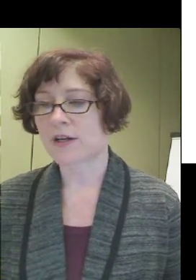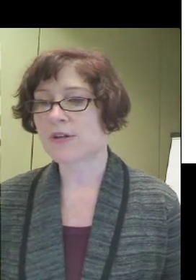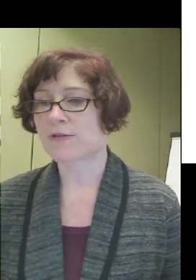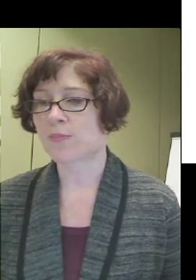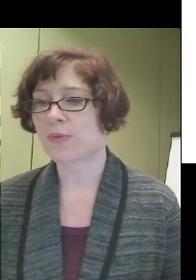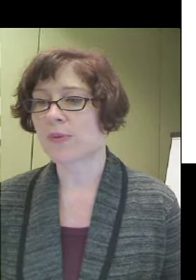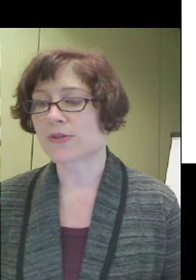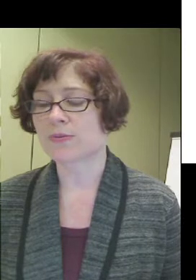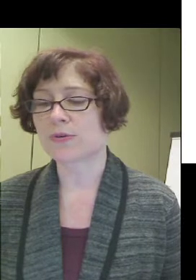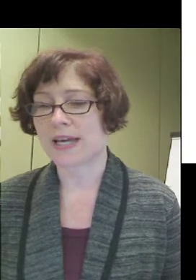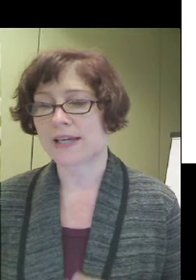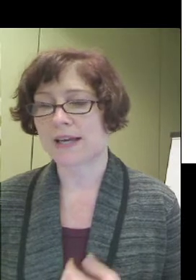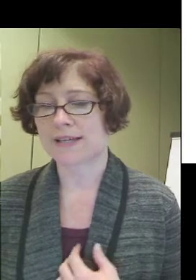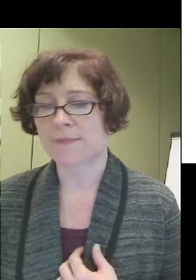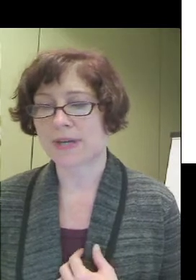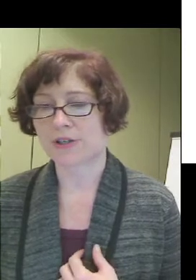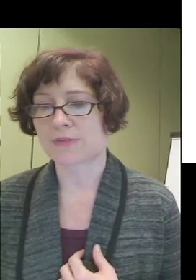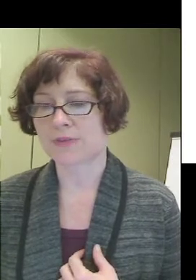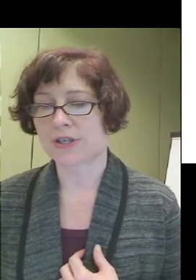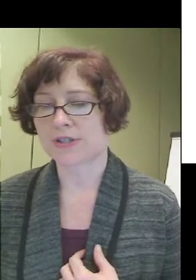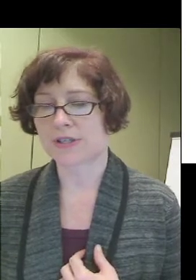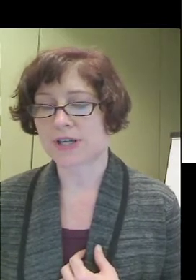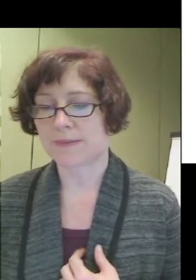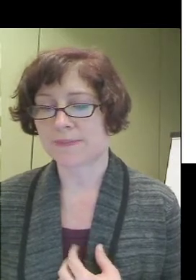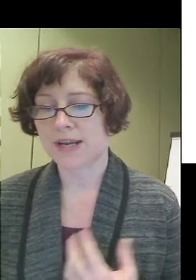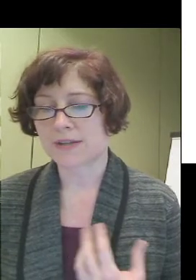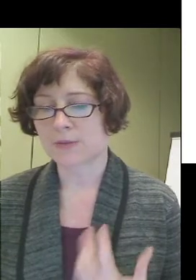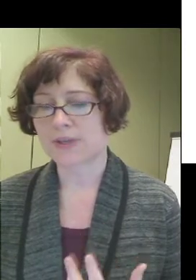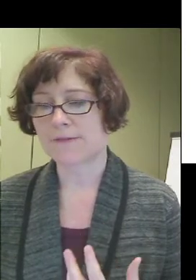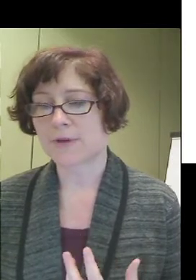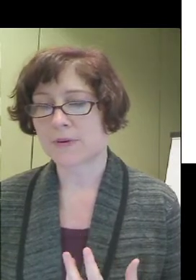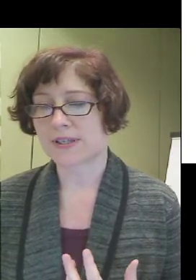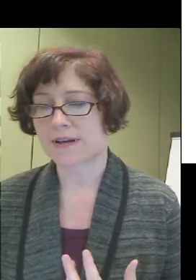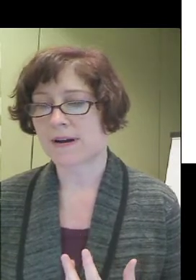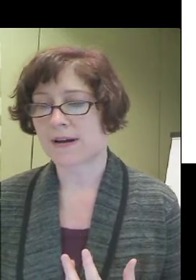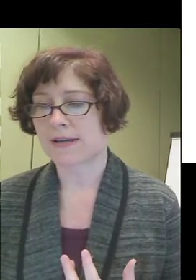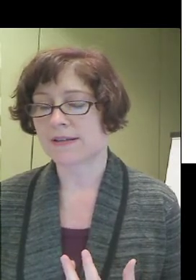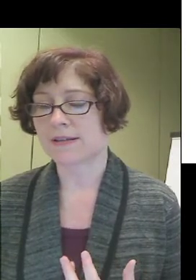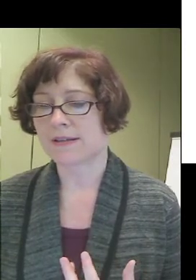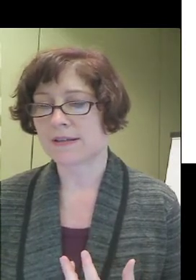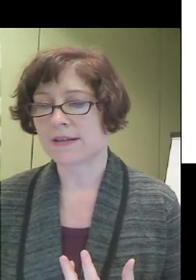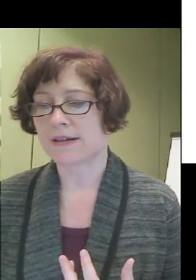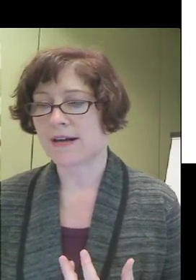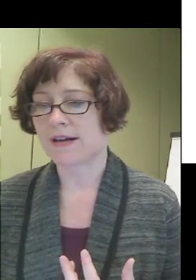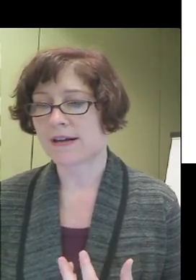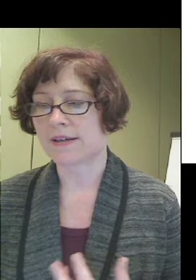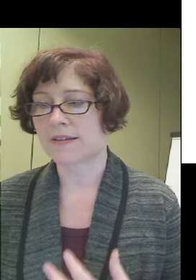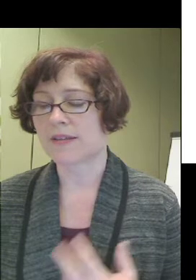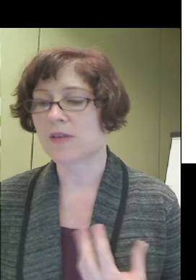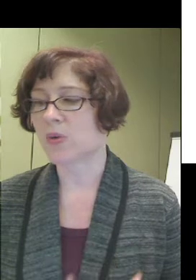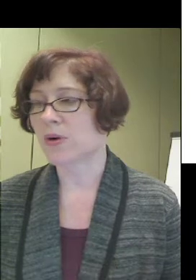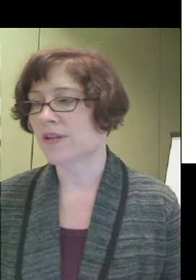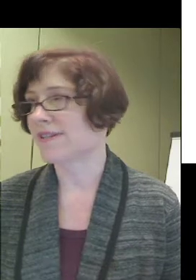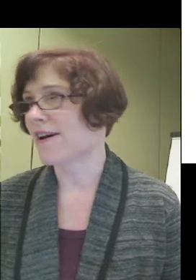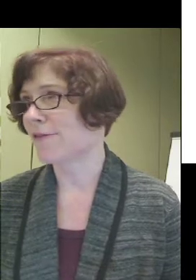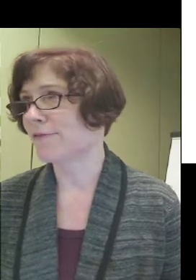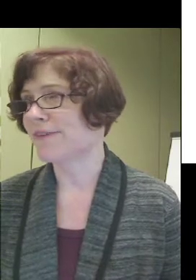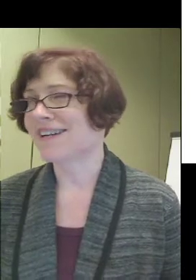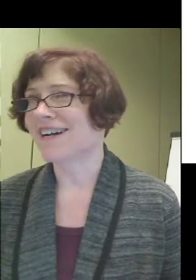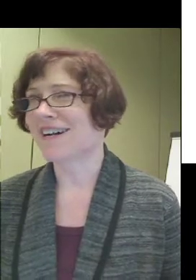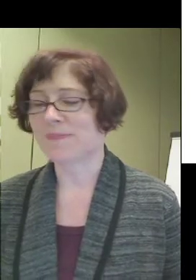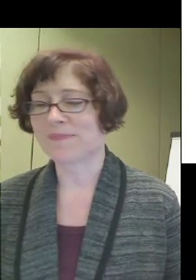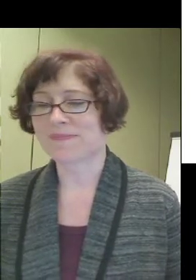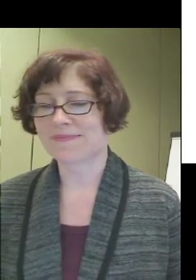And the notice for proposed rulemaking, as I mentioned, was just really focusing on the importance